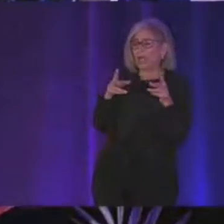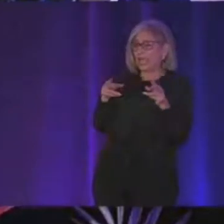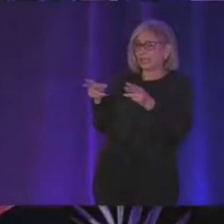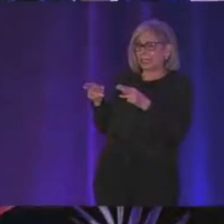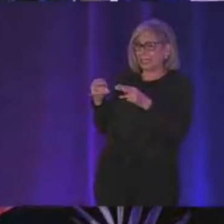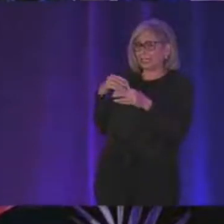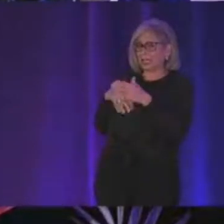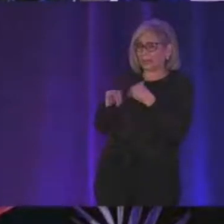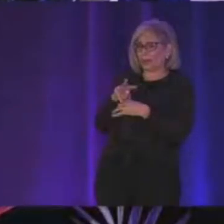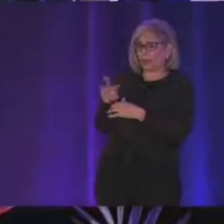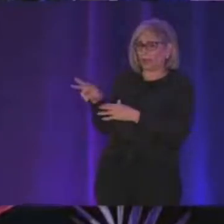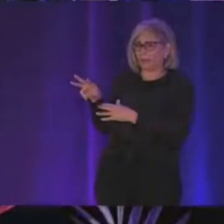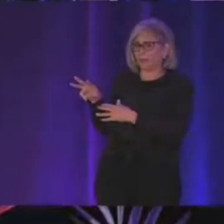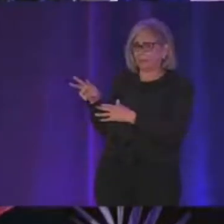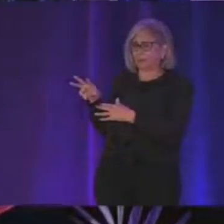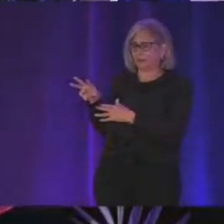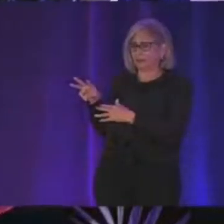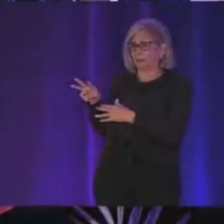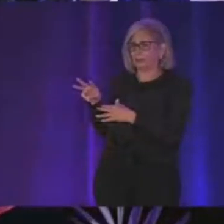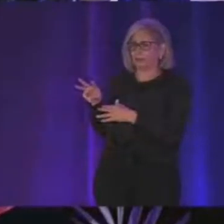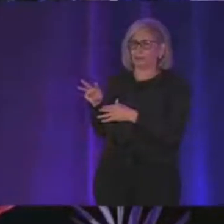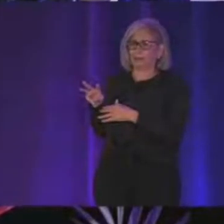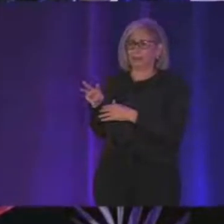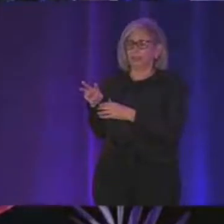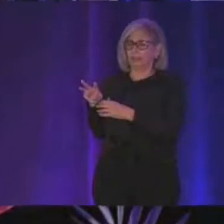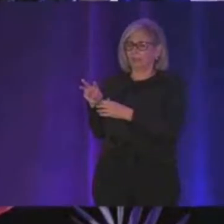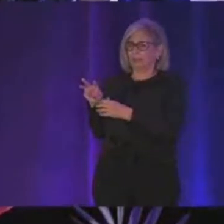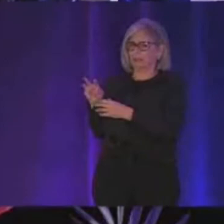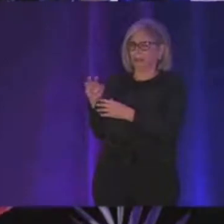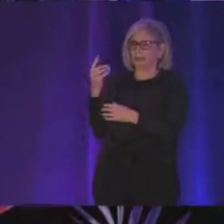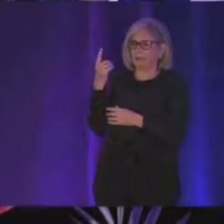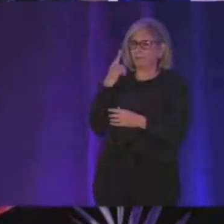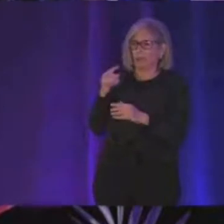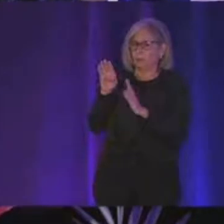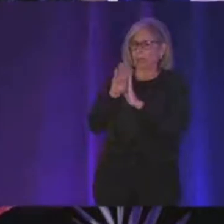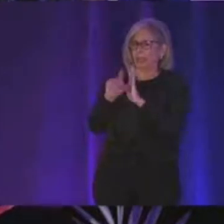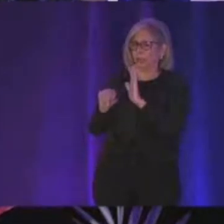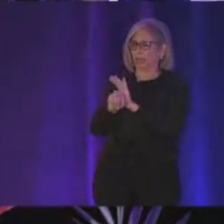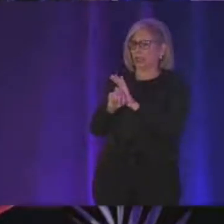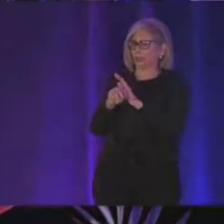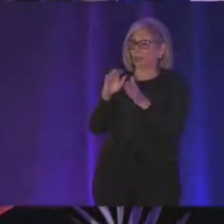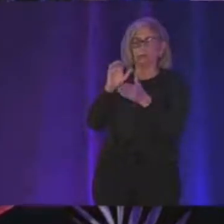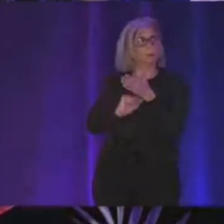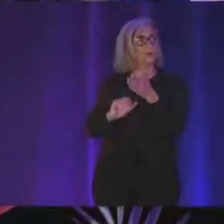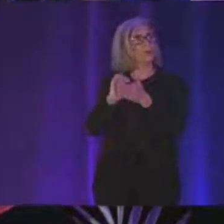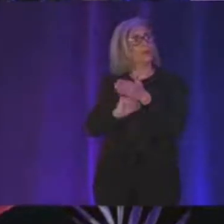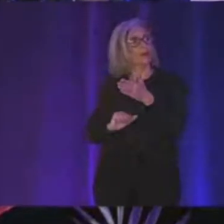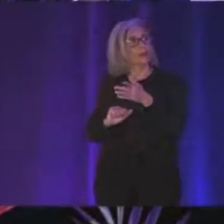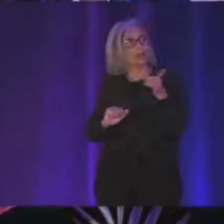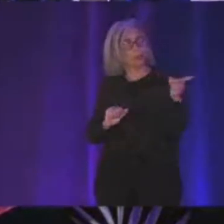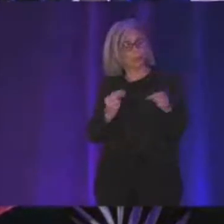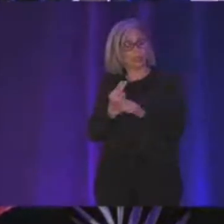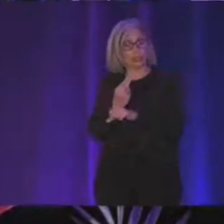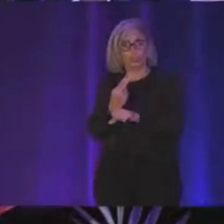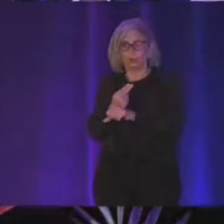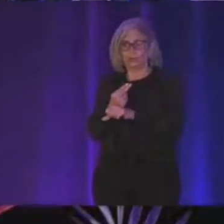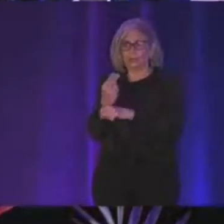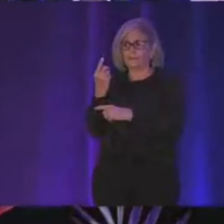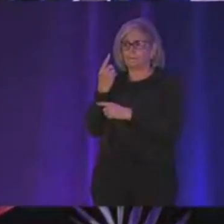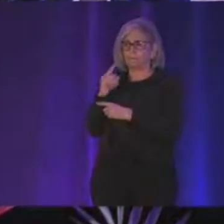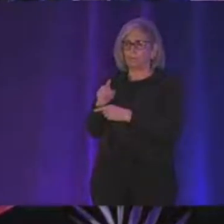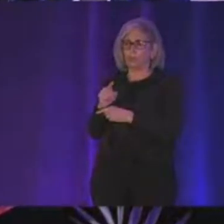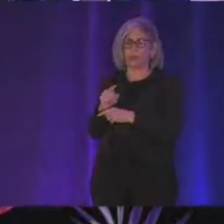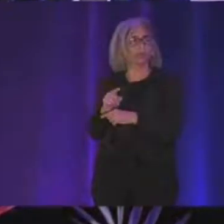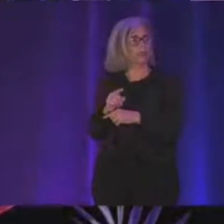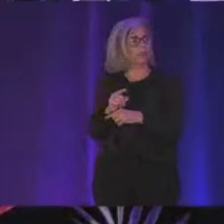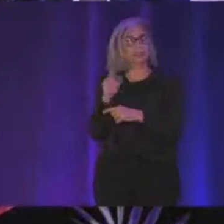in the web so with web codec and for background removal we can use TensorFlow.js for text